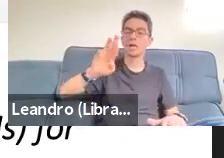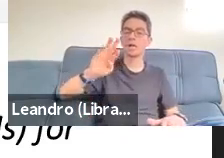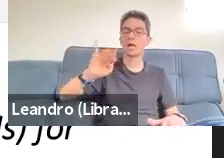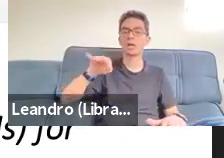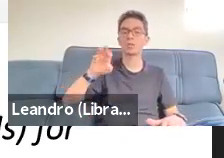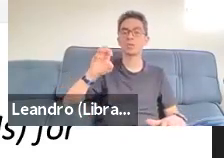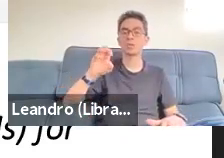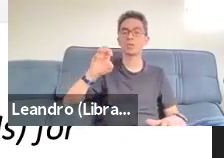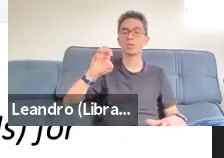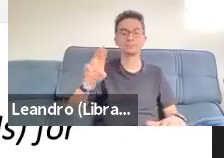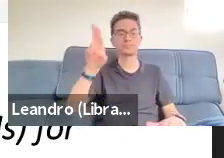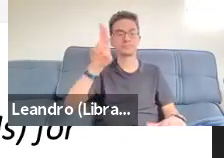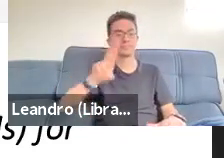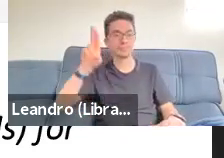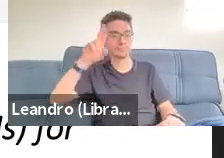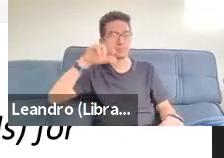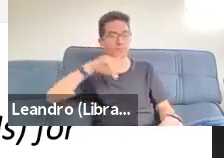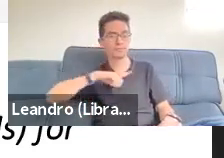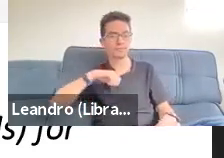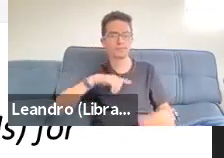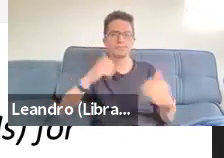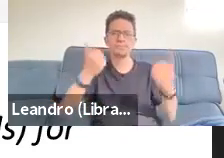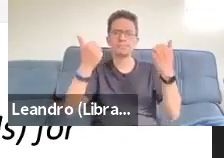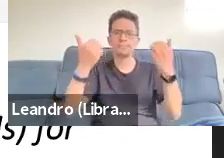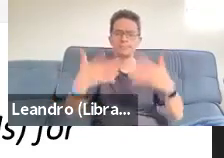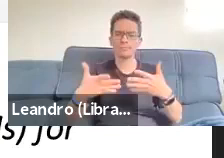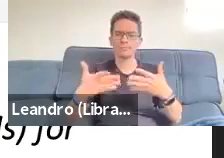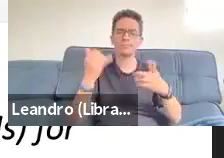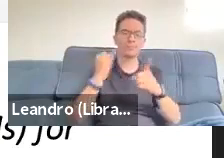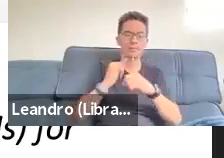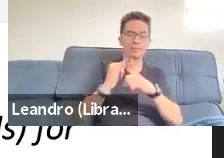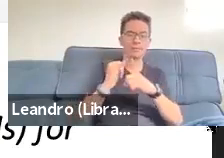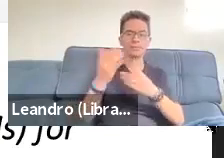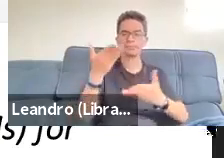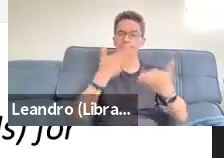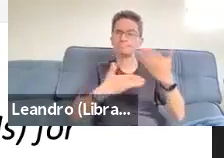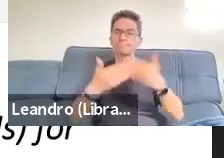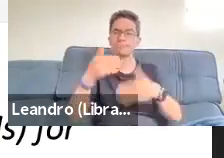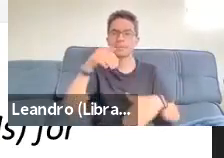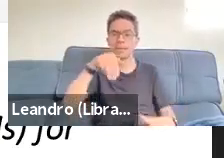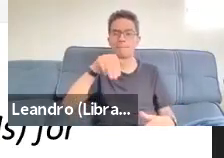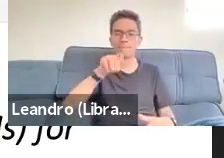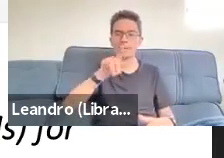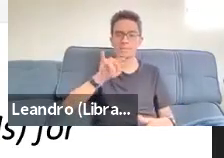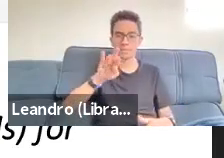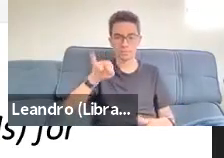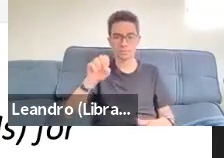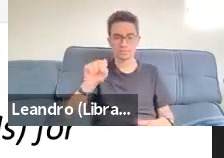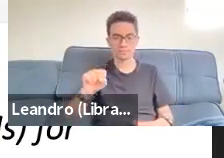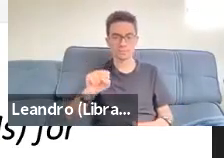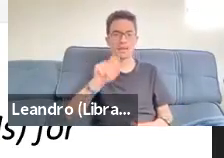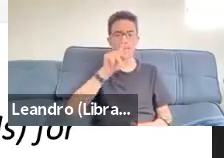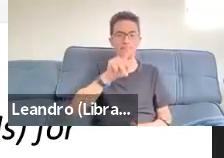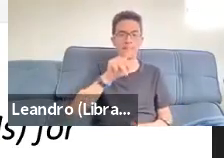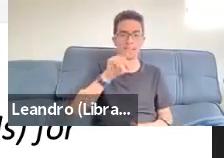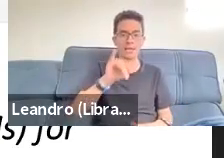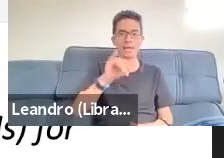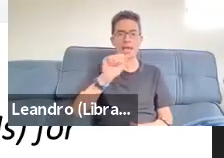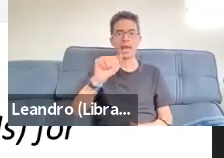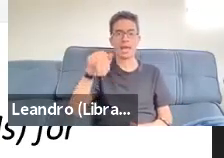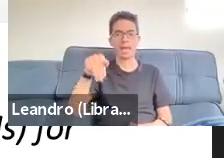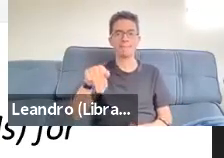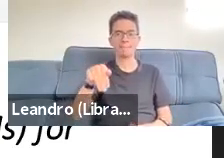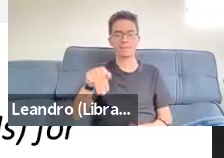intelligent mediators, which I call PIMS for augmentative and alternative communication, which I